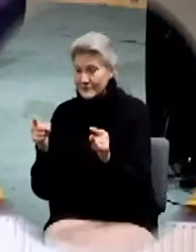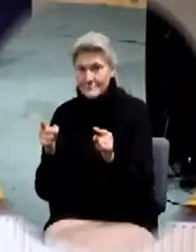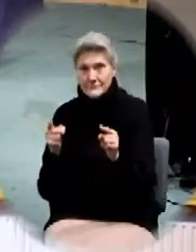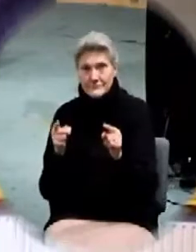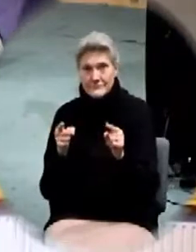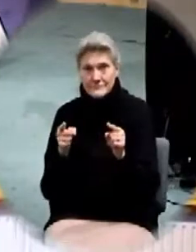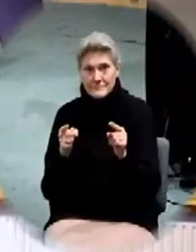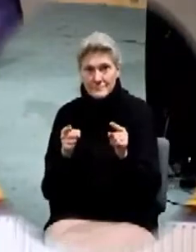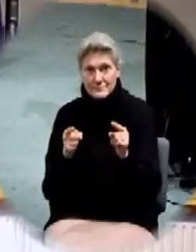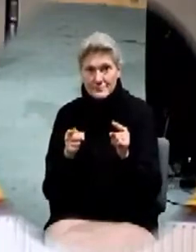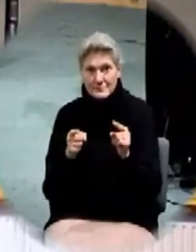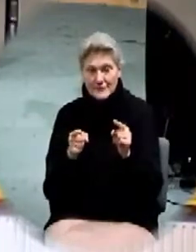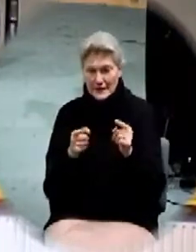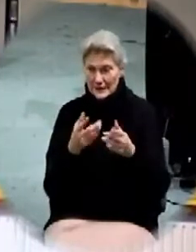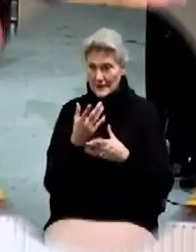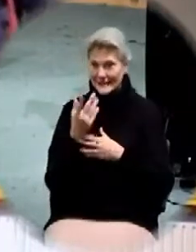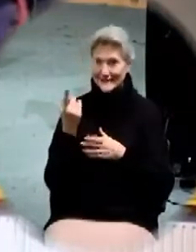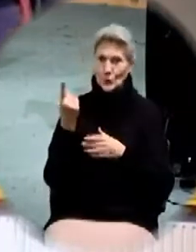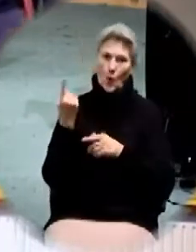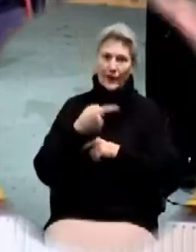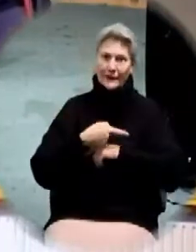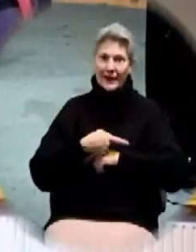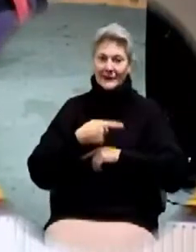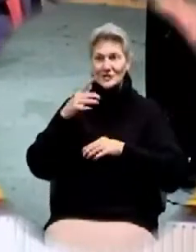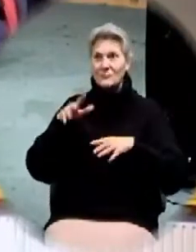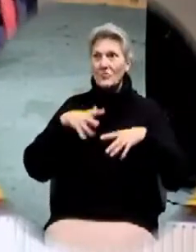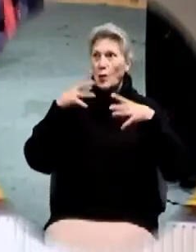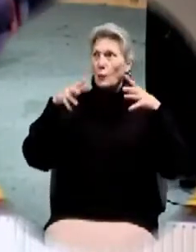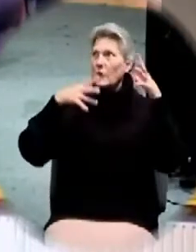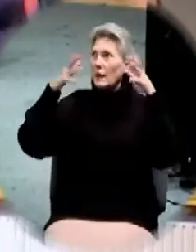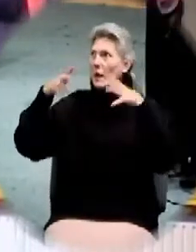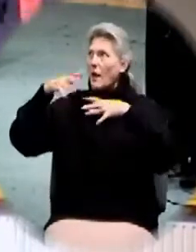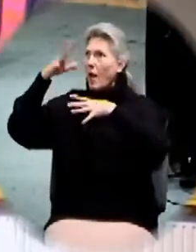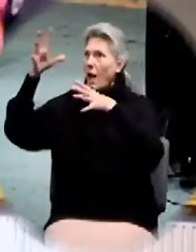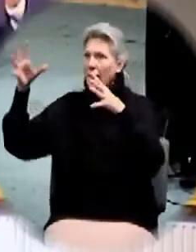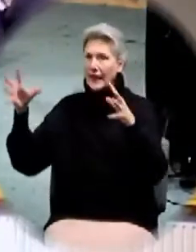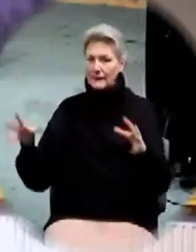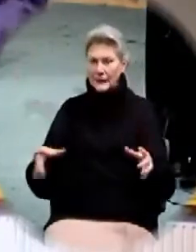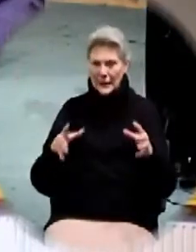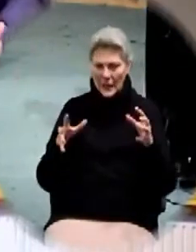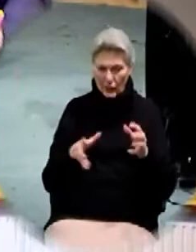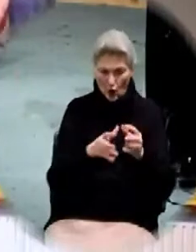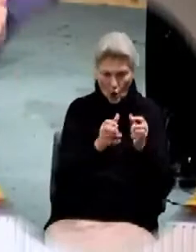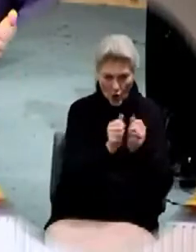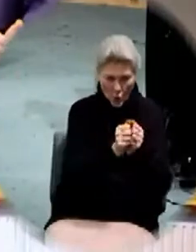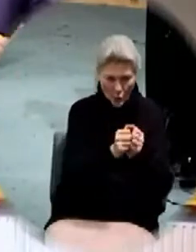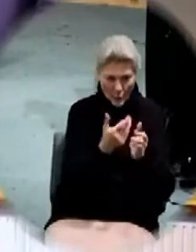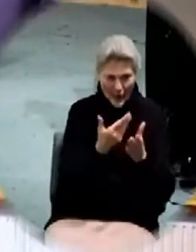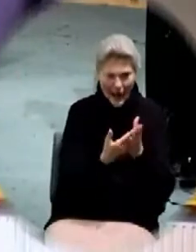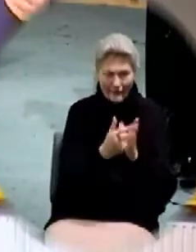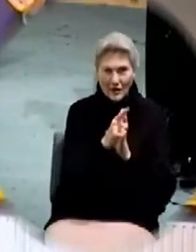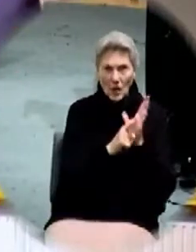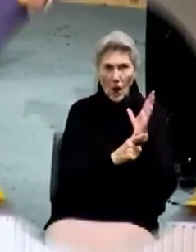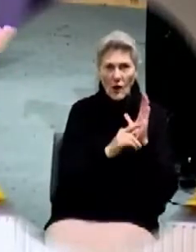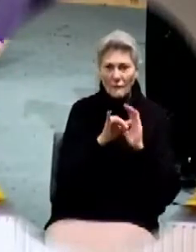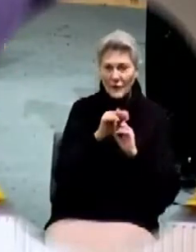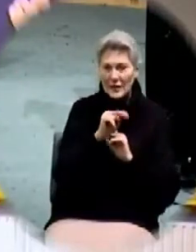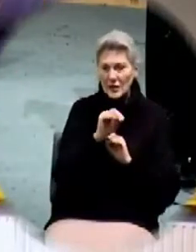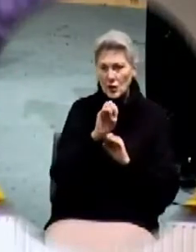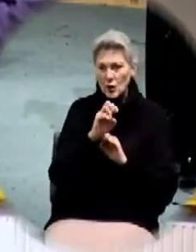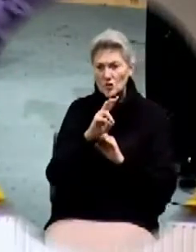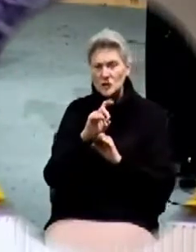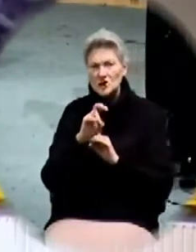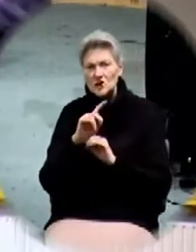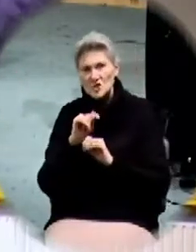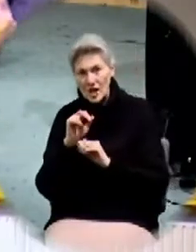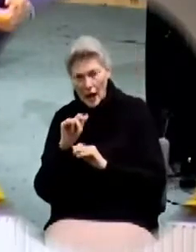It just, someday, floating out of space, all of a sudden matter came together and we have this law of inertia and we have the law